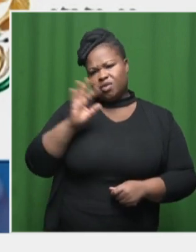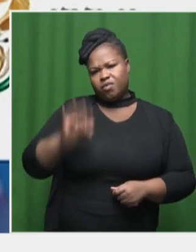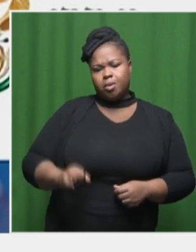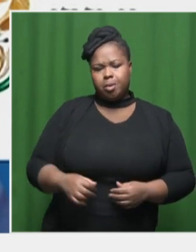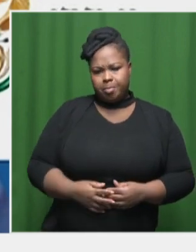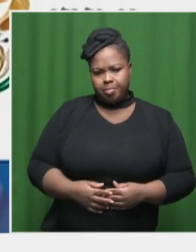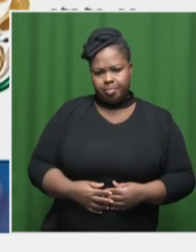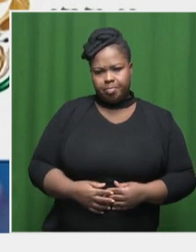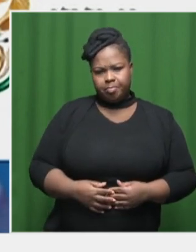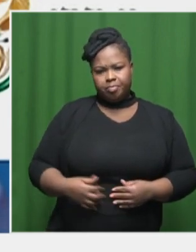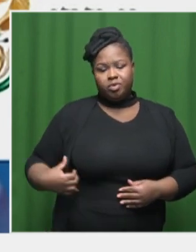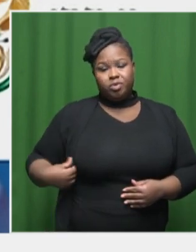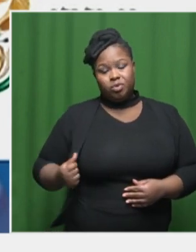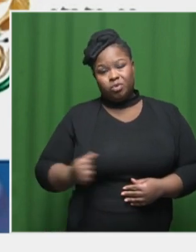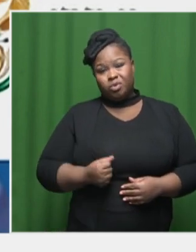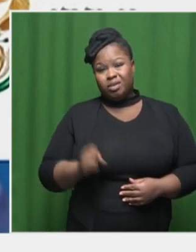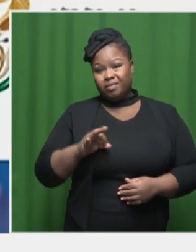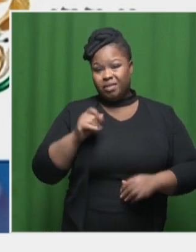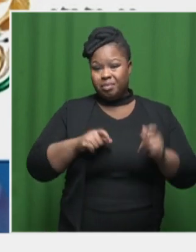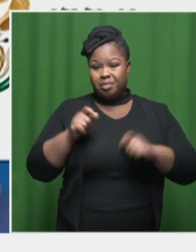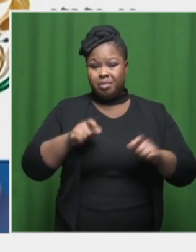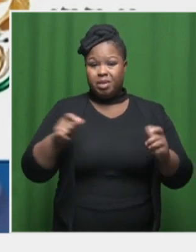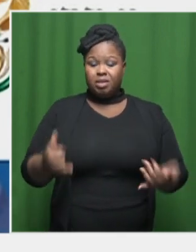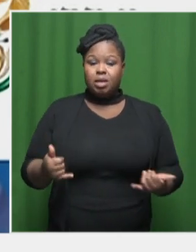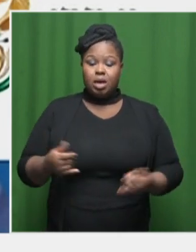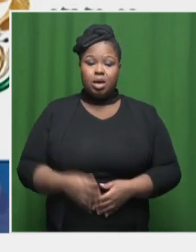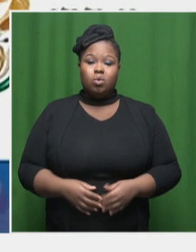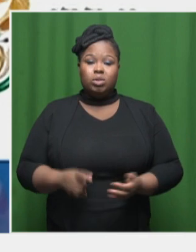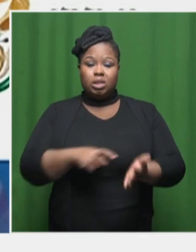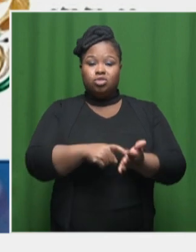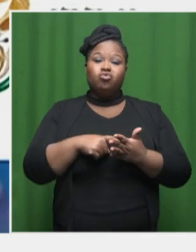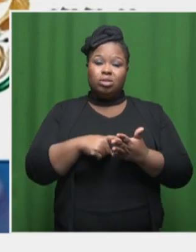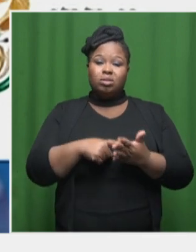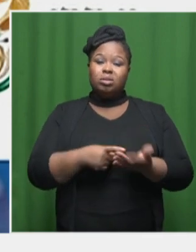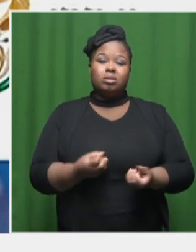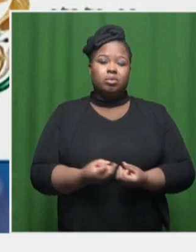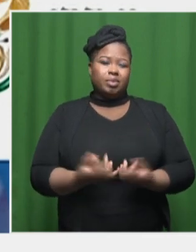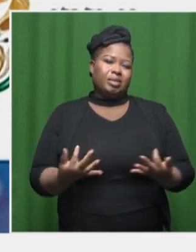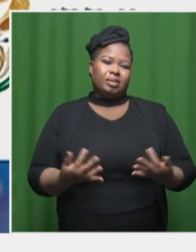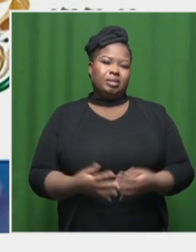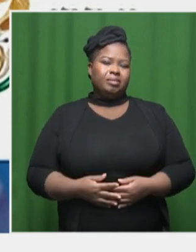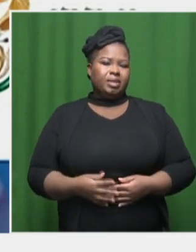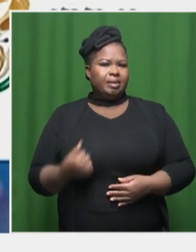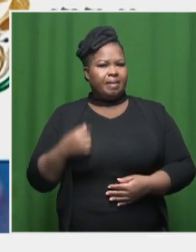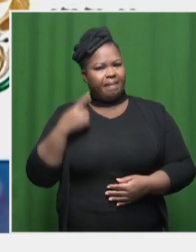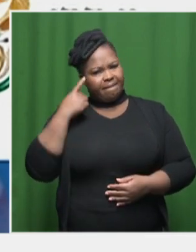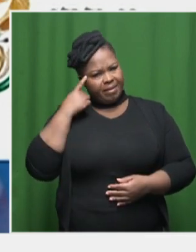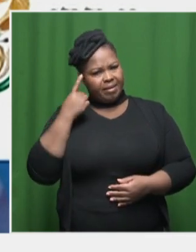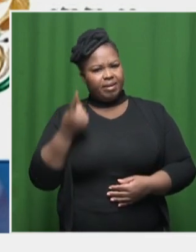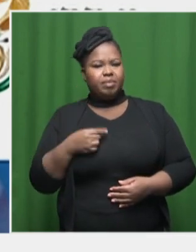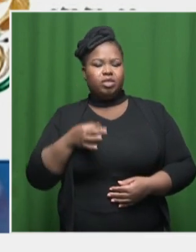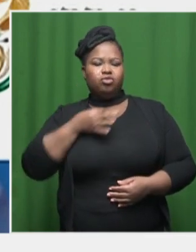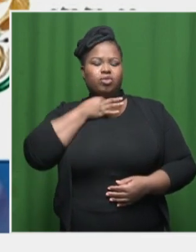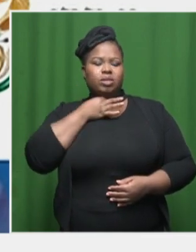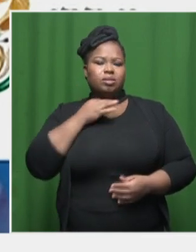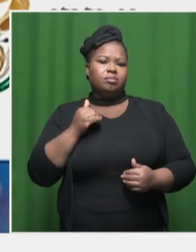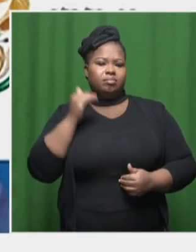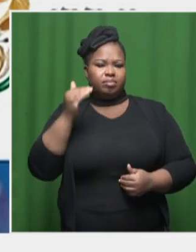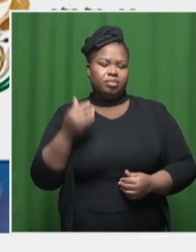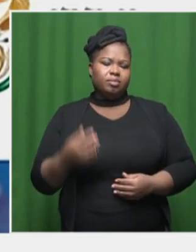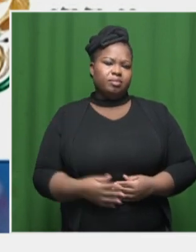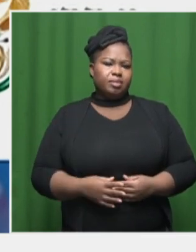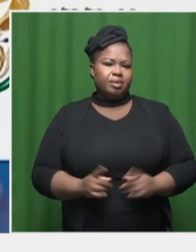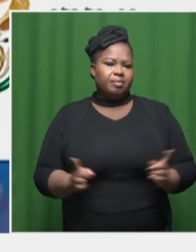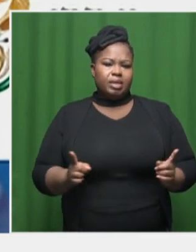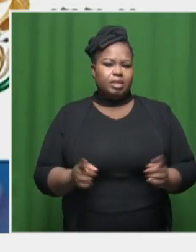if people are over indebted and stretched, I guess that would that would be a real risk. But unfortunately, I